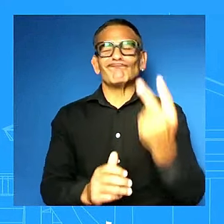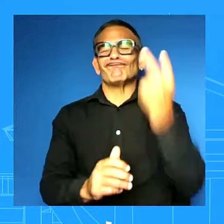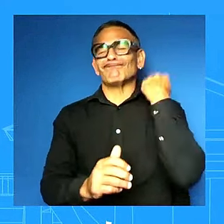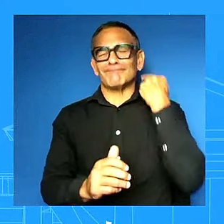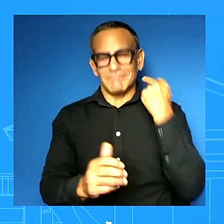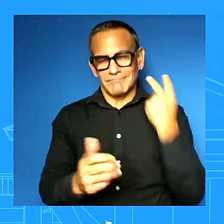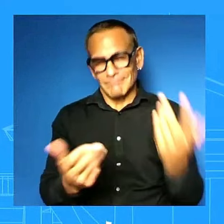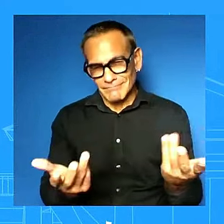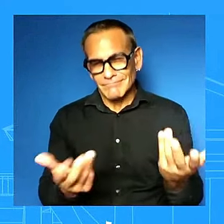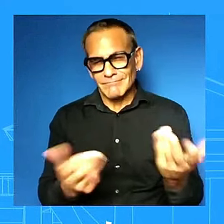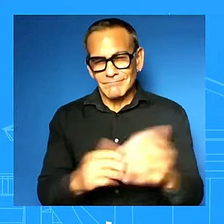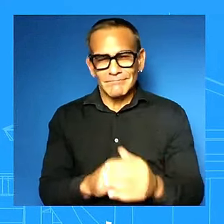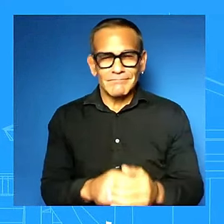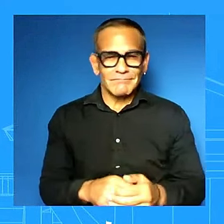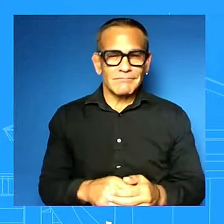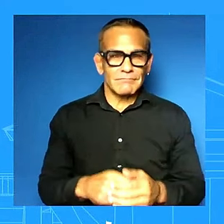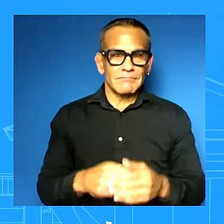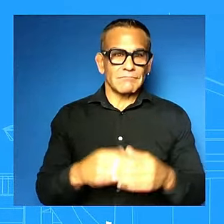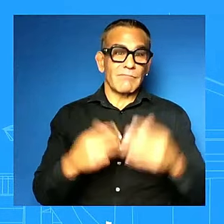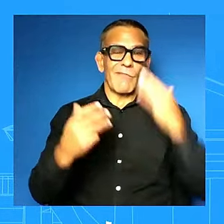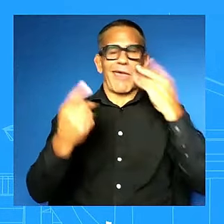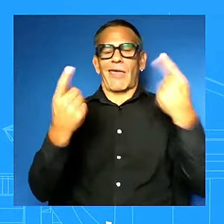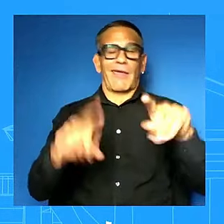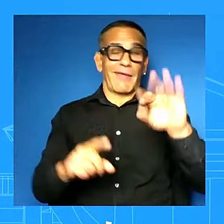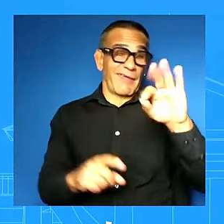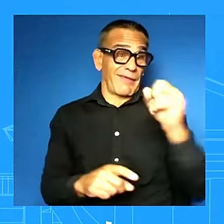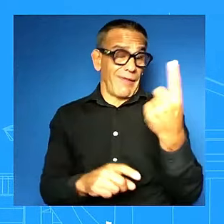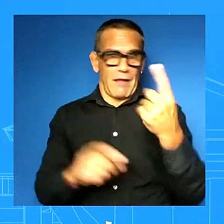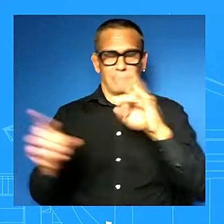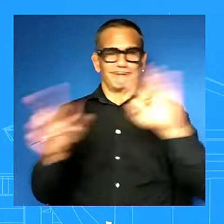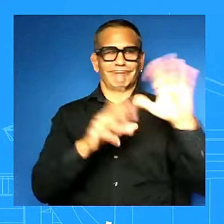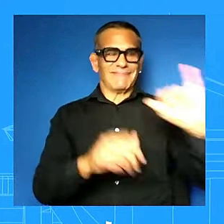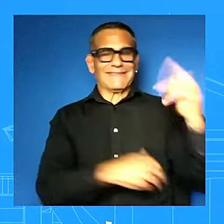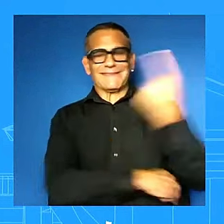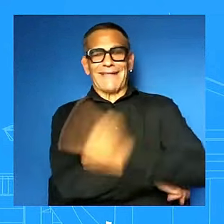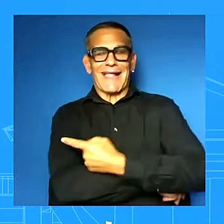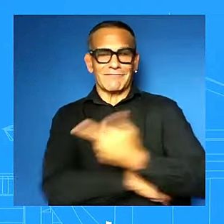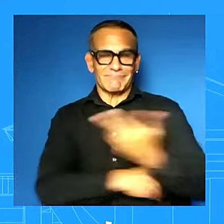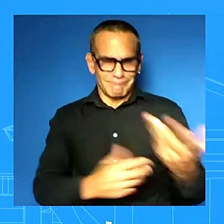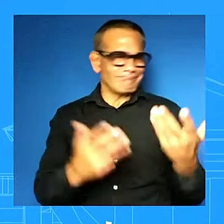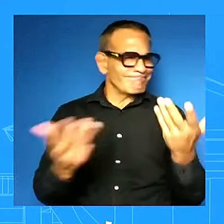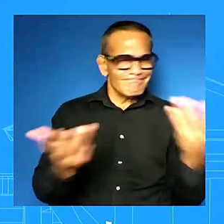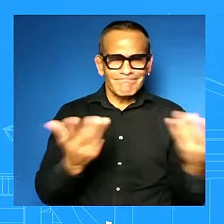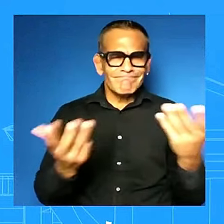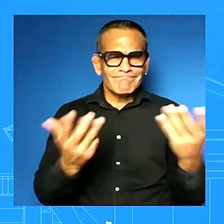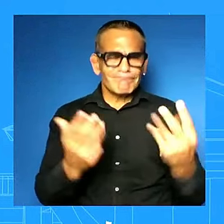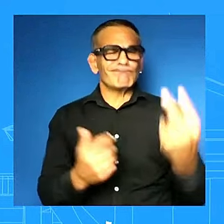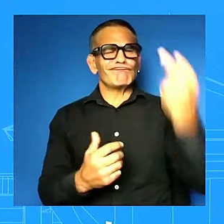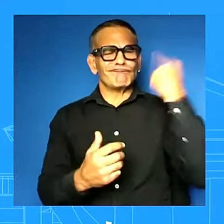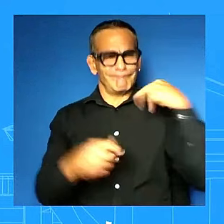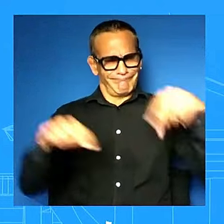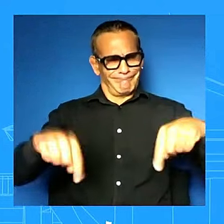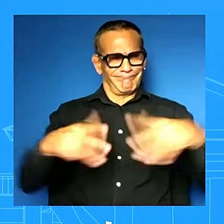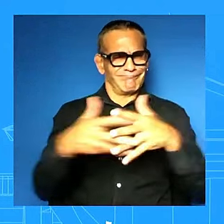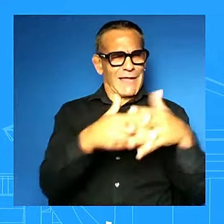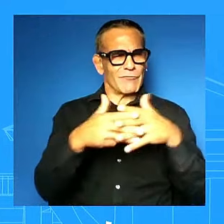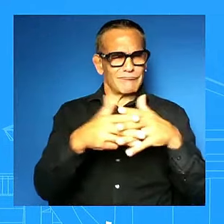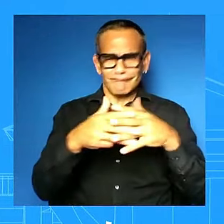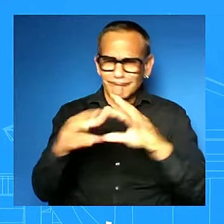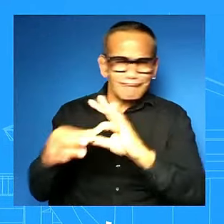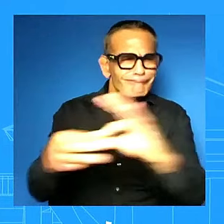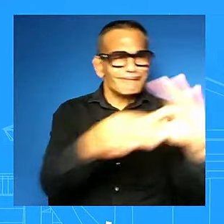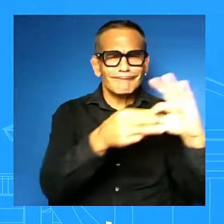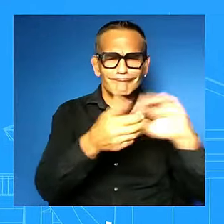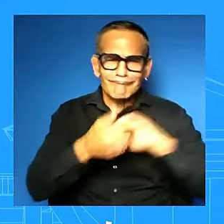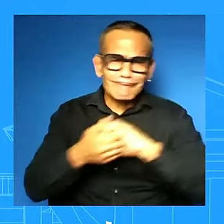horrific incident on that day and how the country did come together it didn't rather it didn't matter what political party you were part of it didn't